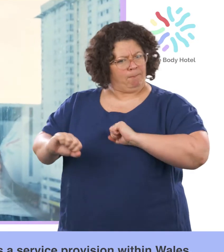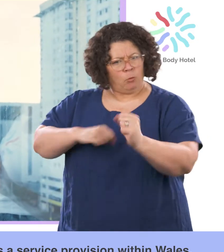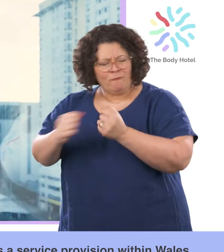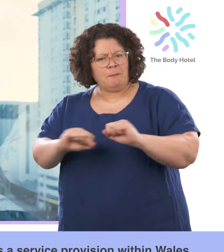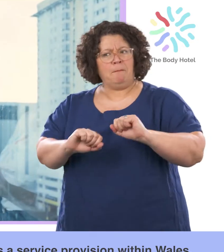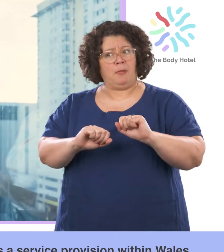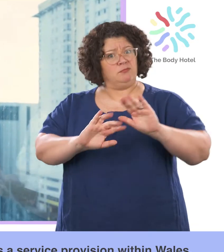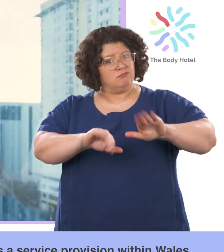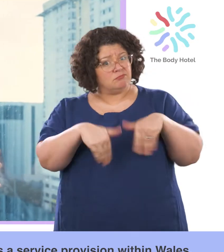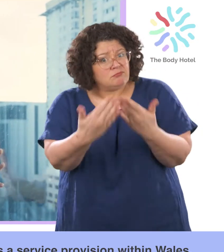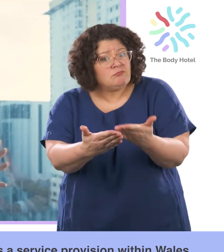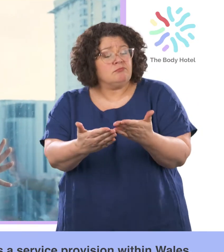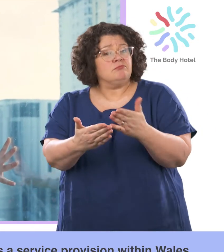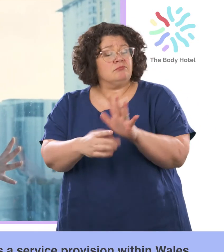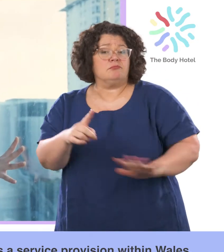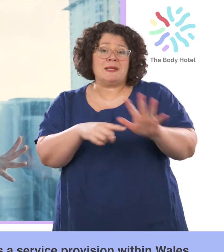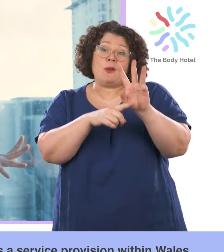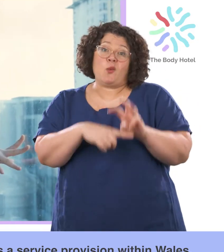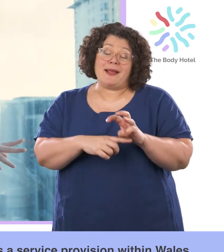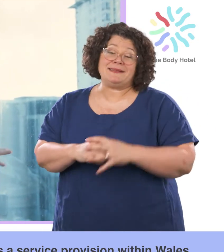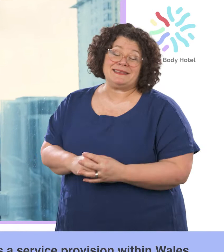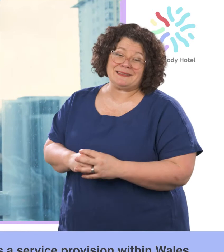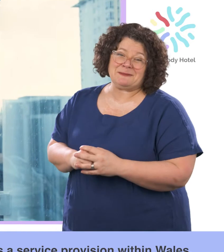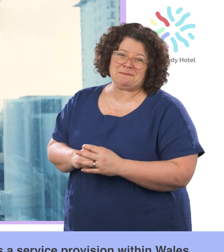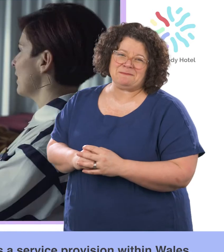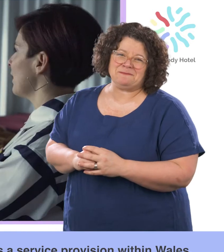for movement as a service provision within Wales.